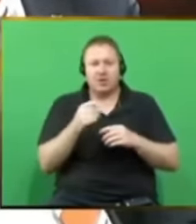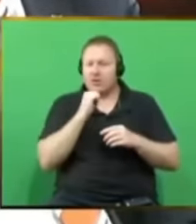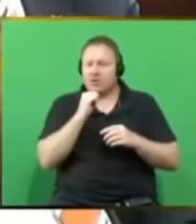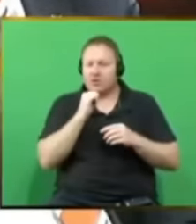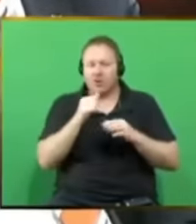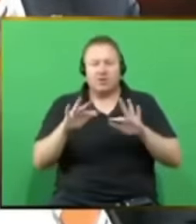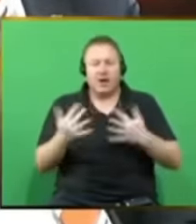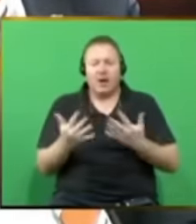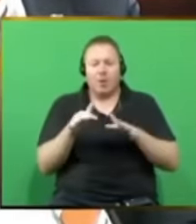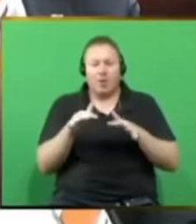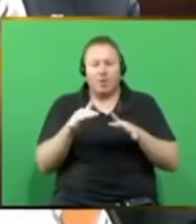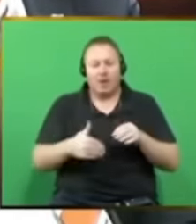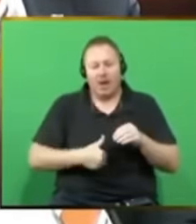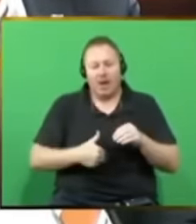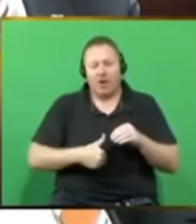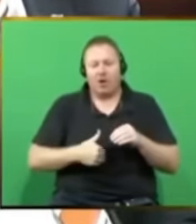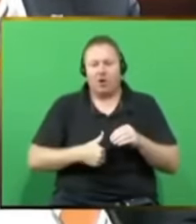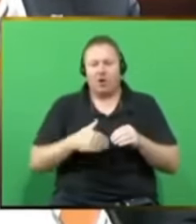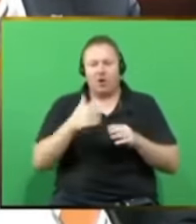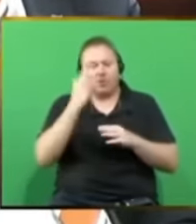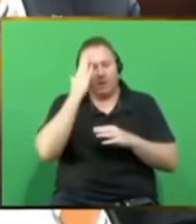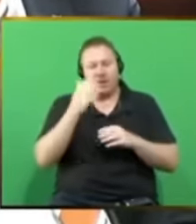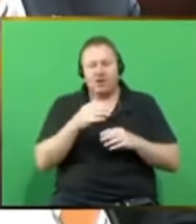I'm